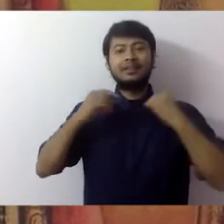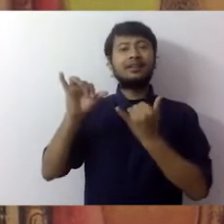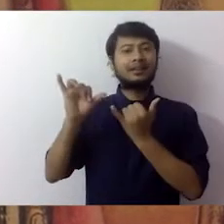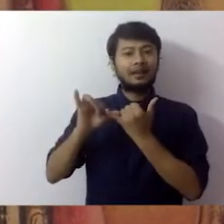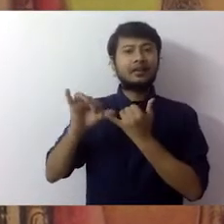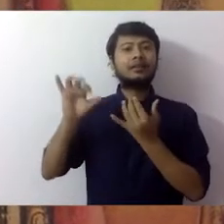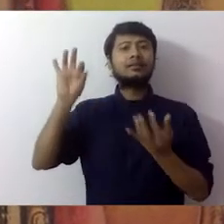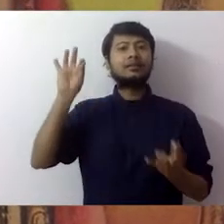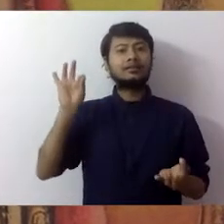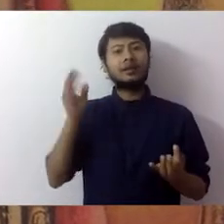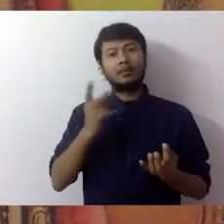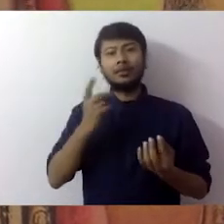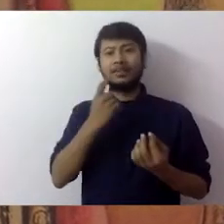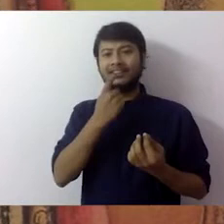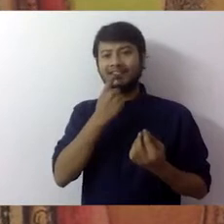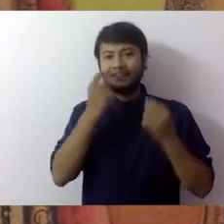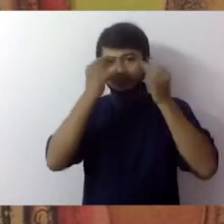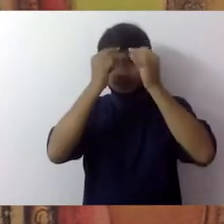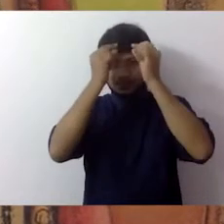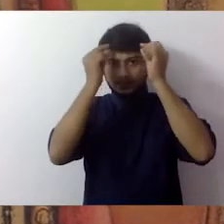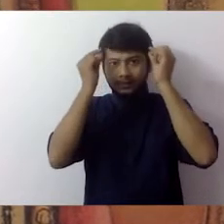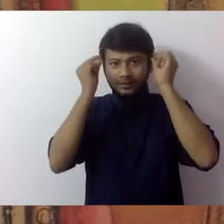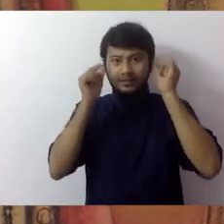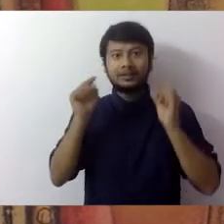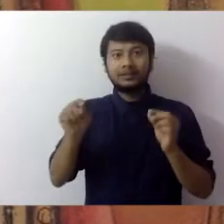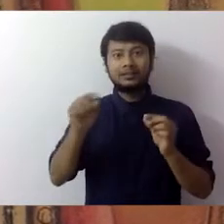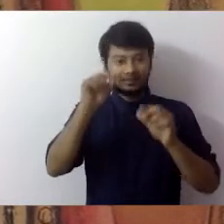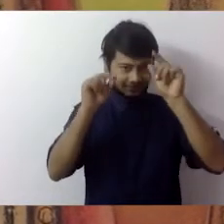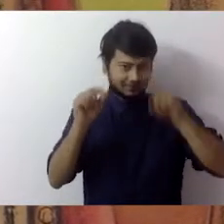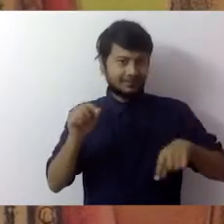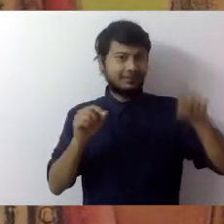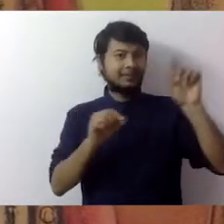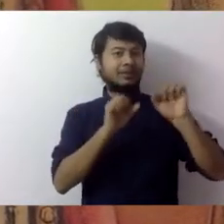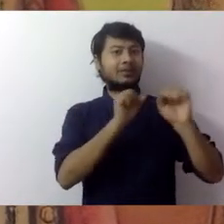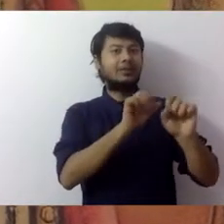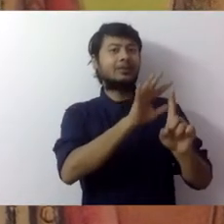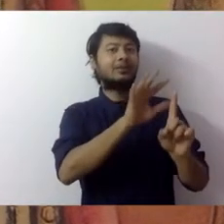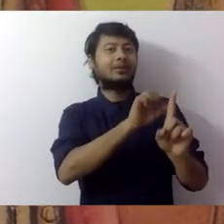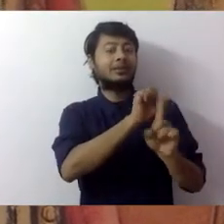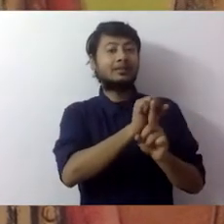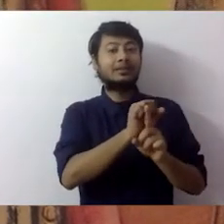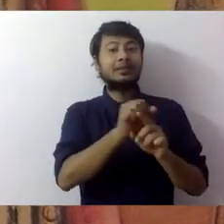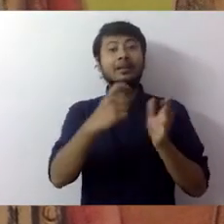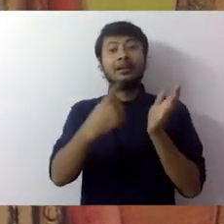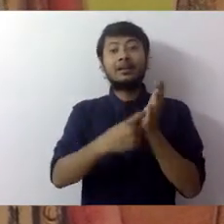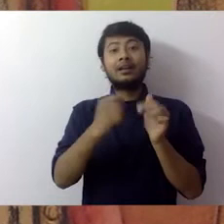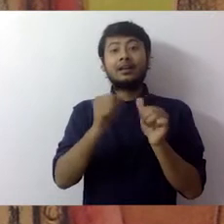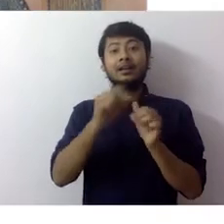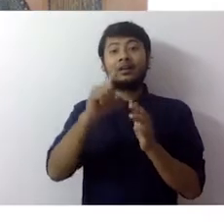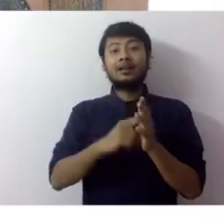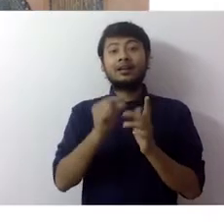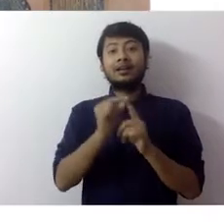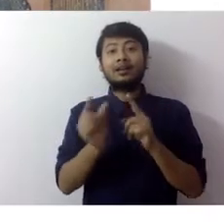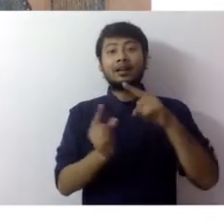Radha and Krishna are made with tiny dots of white paint and that's something that you see almost exactly the same being done by Rajput painters.